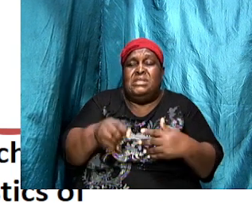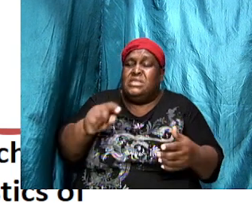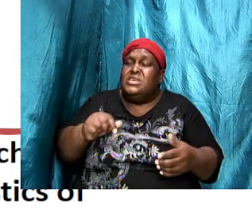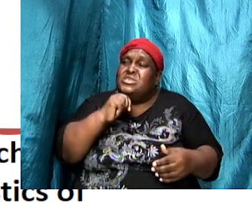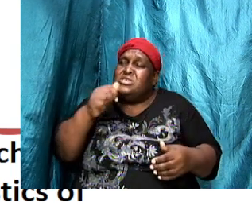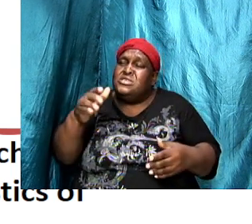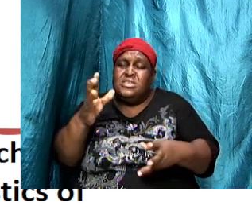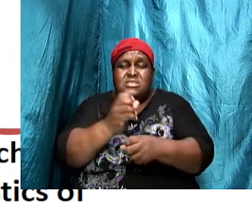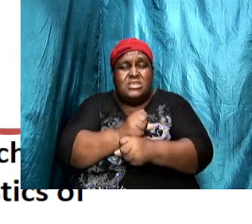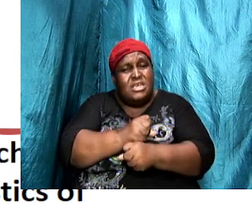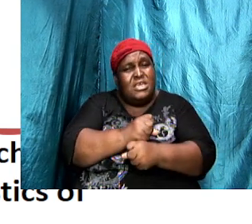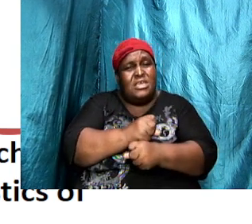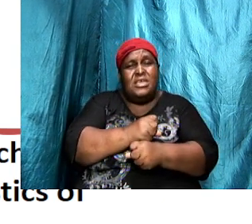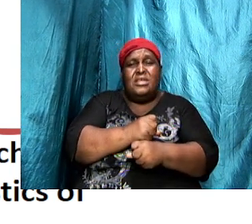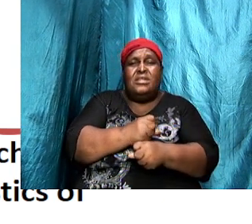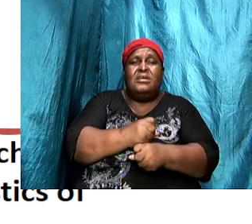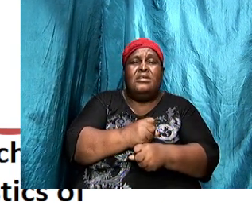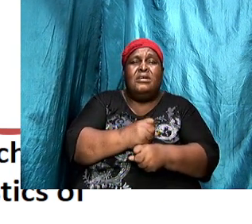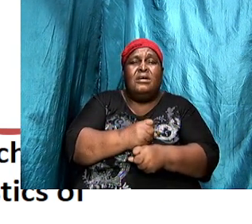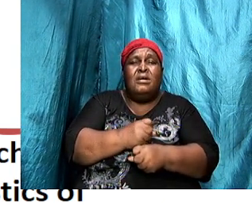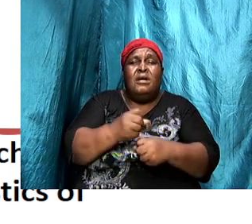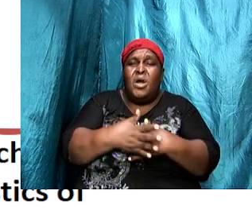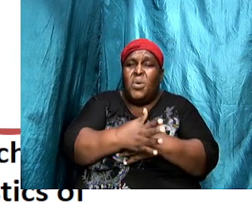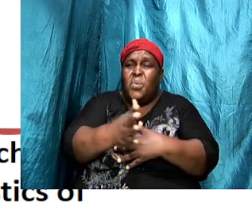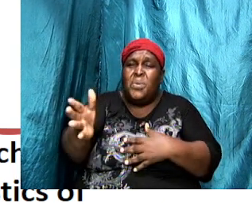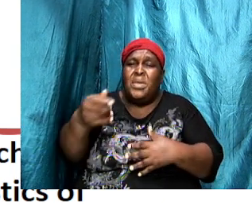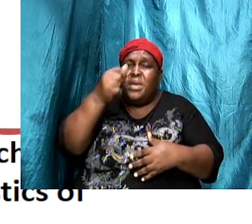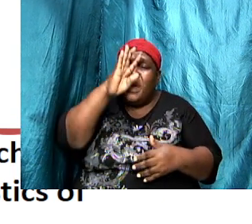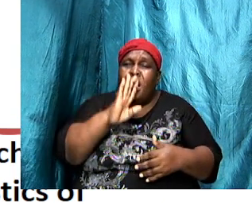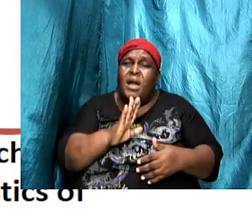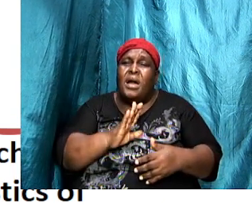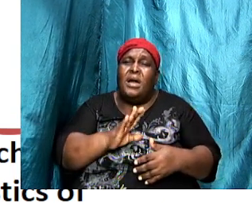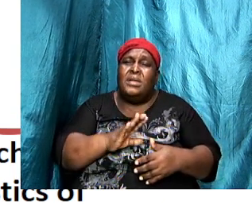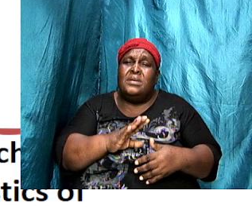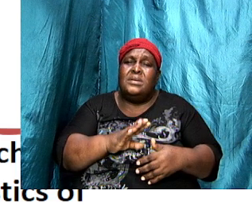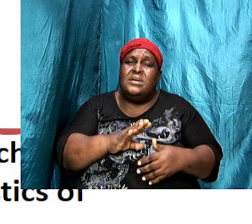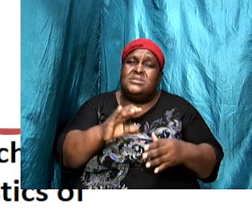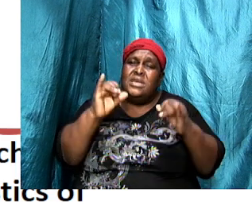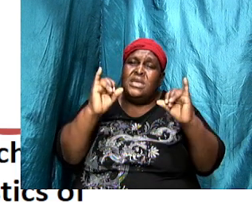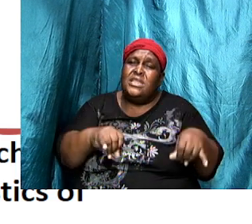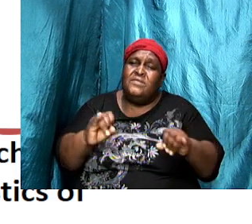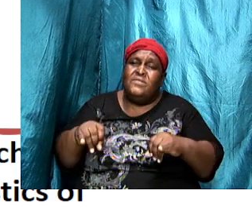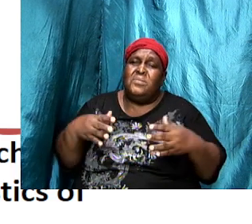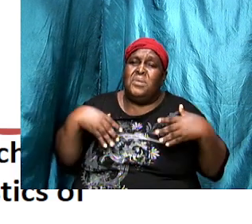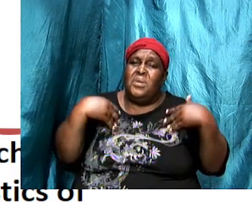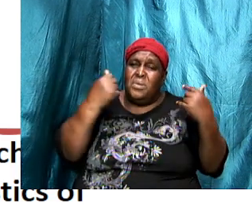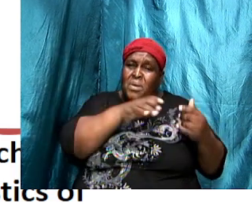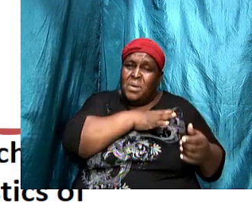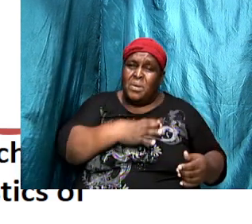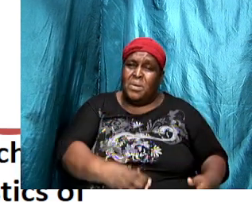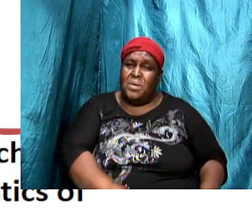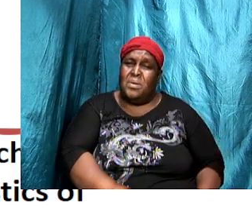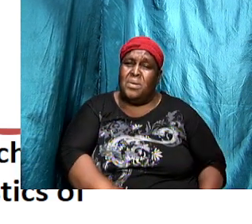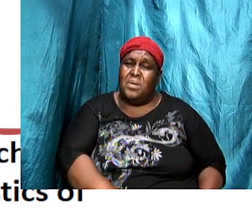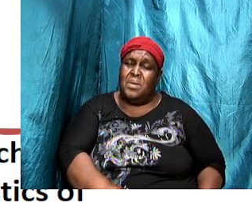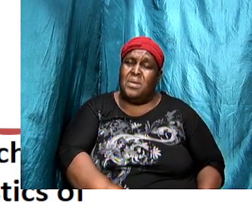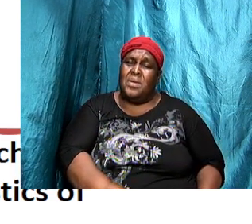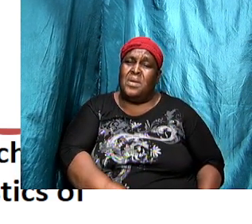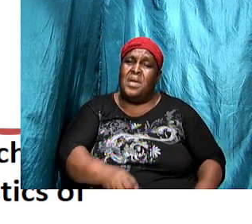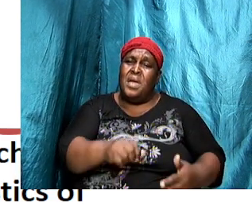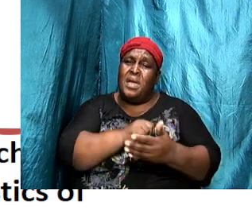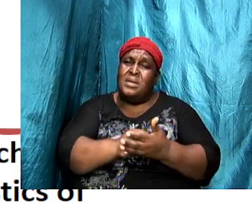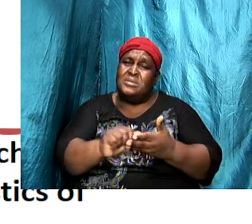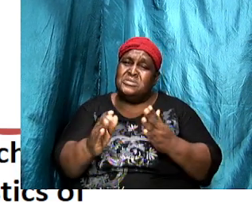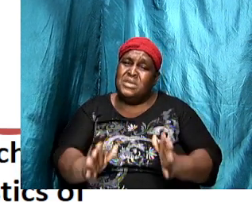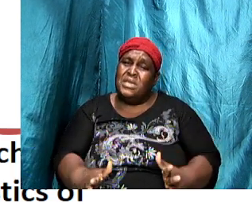God relating to you or as an individual young Christian or elderly saint this is not taking